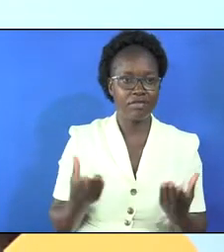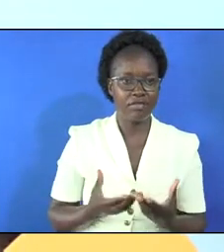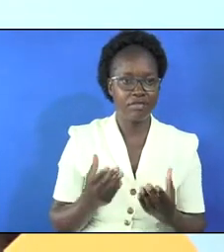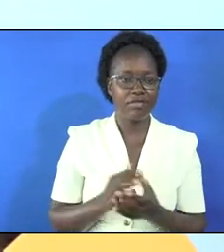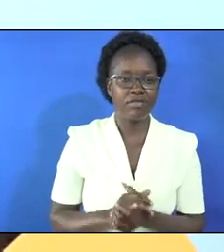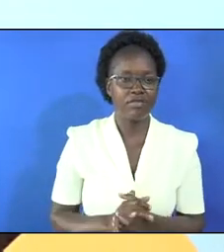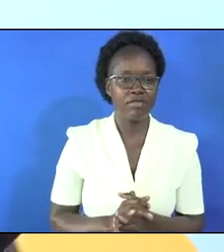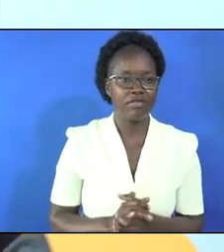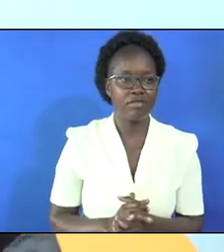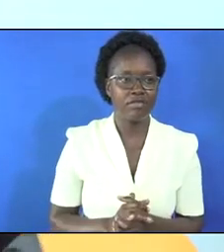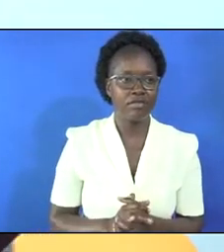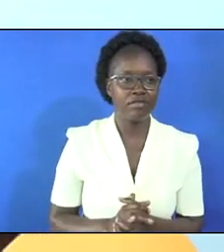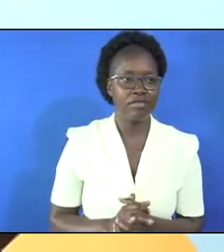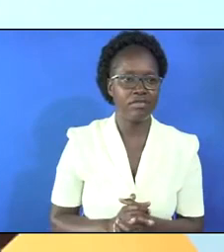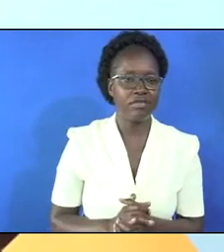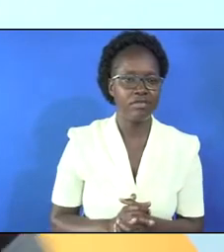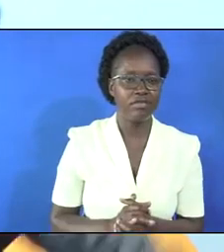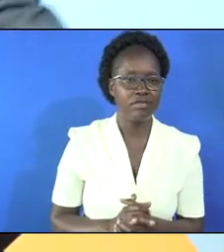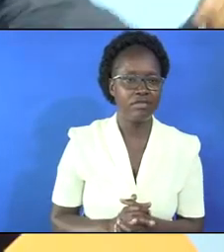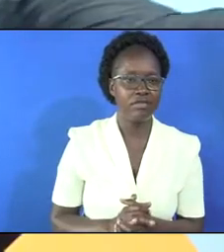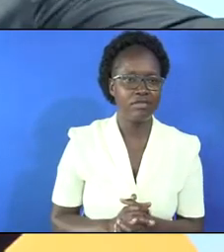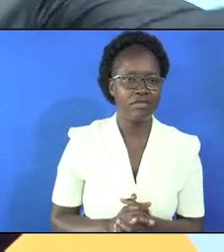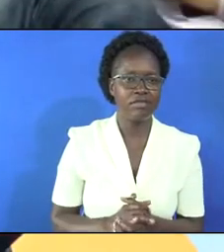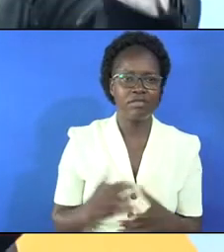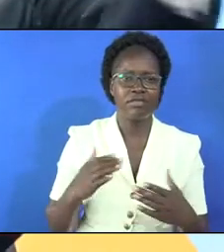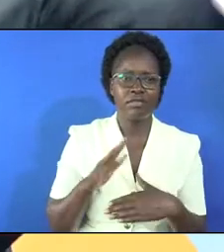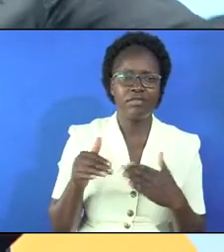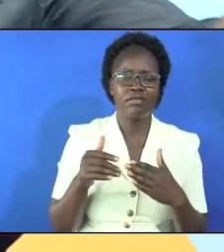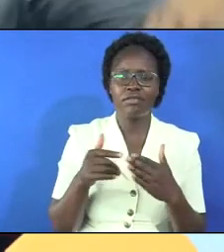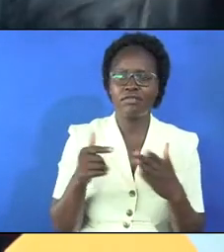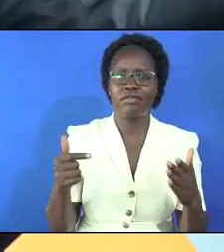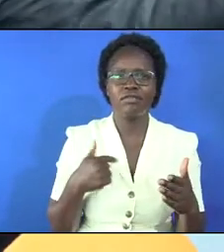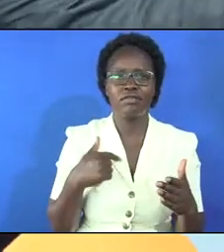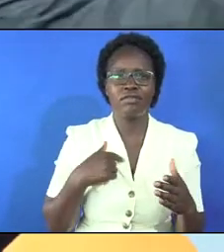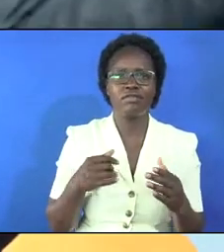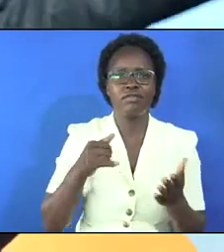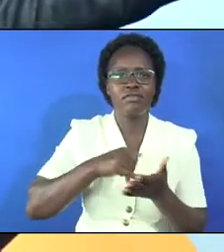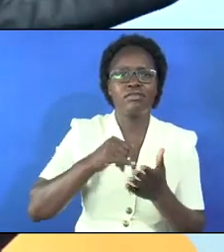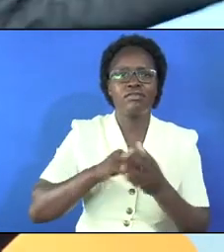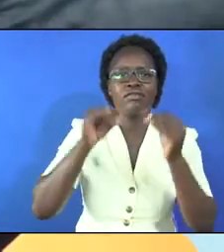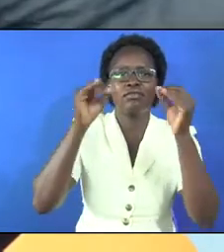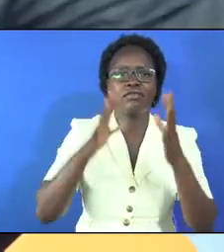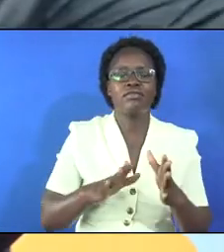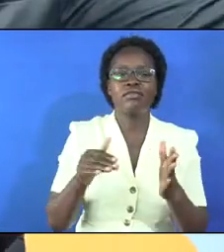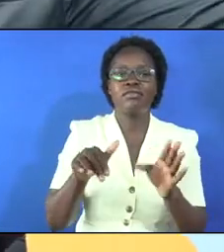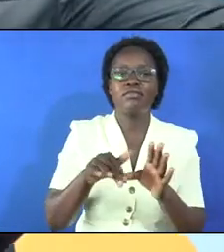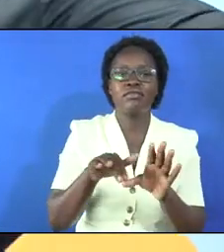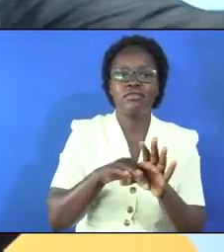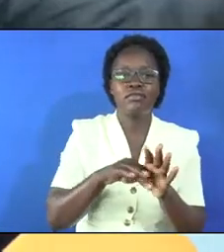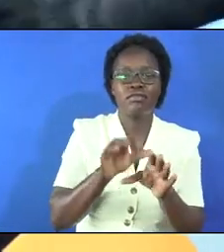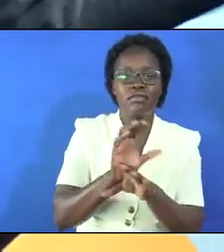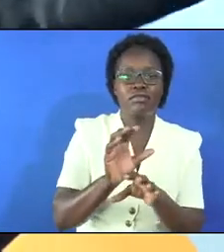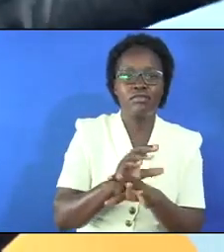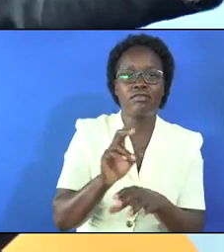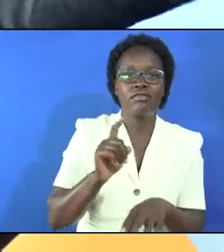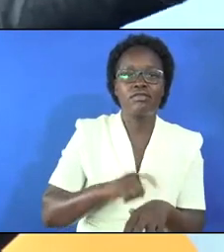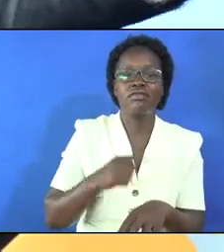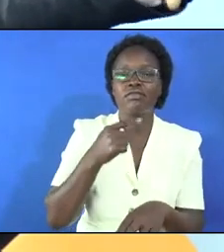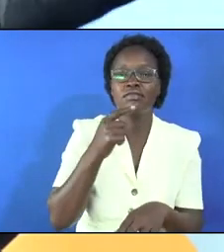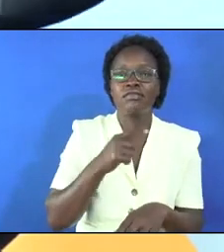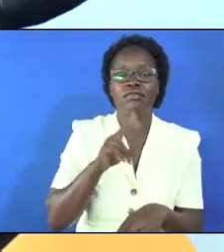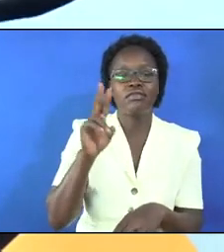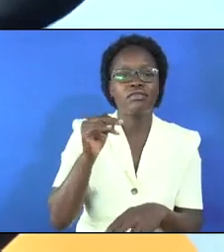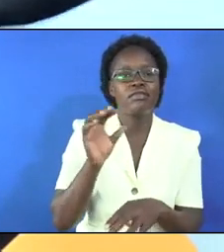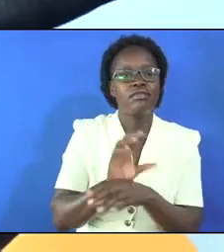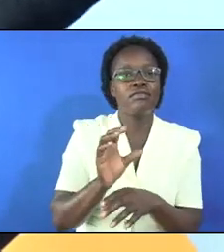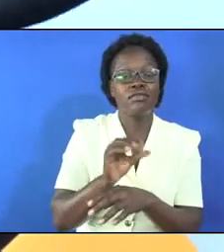do you know everyone was against me including the teachers and church members when i said no going to